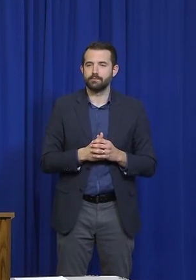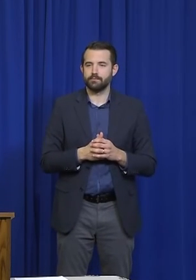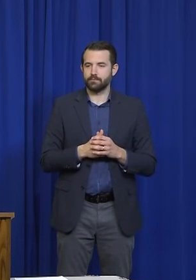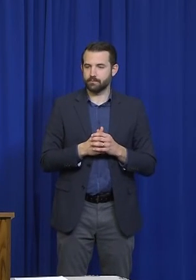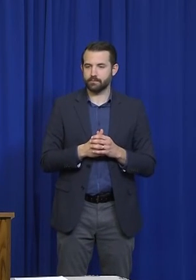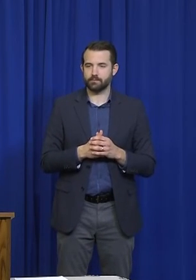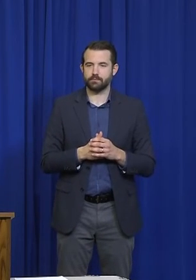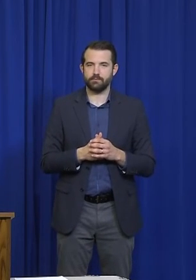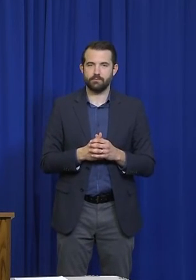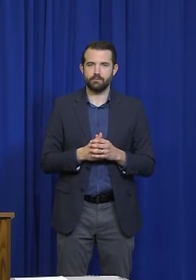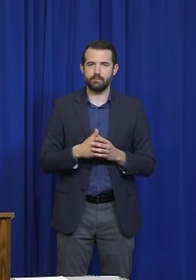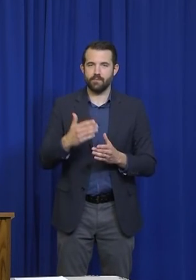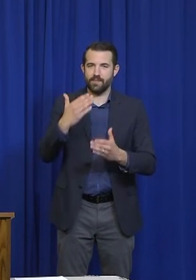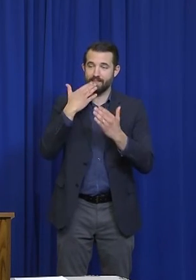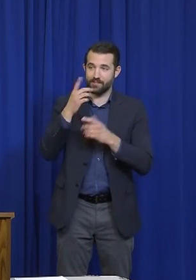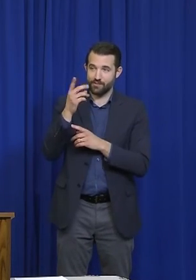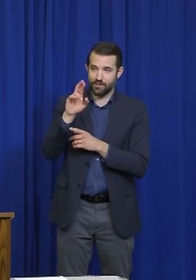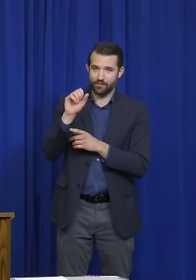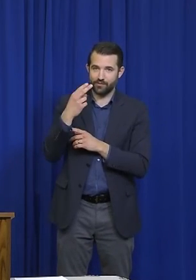Thank you, Dr. Shaw.